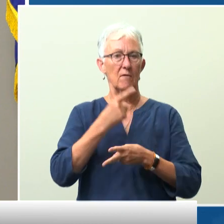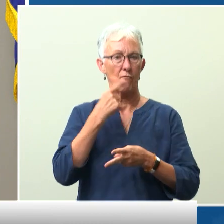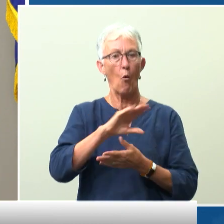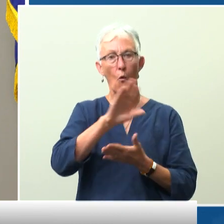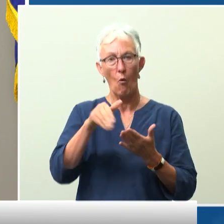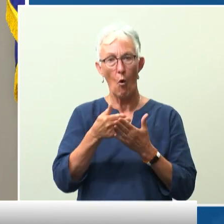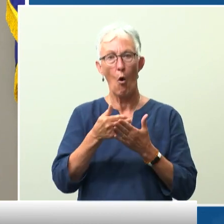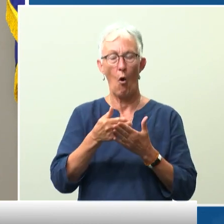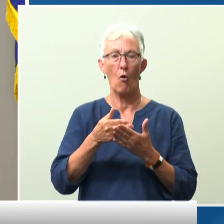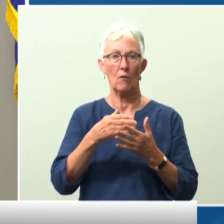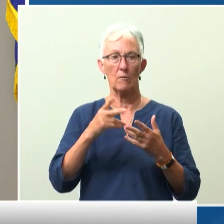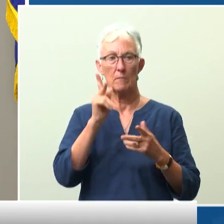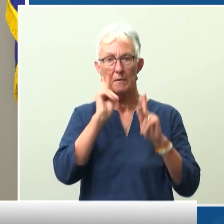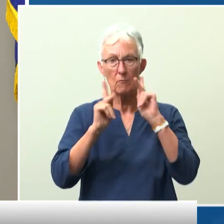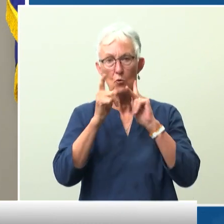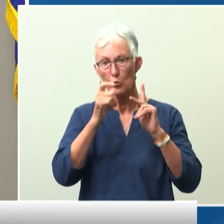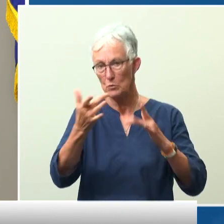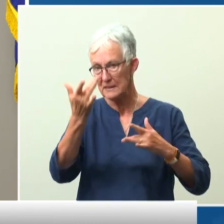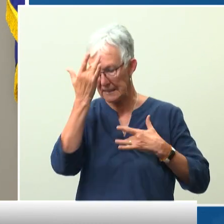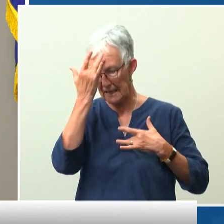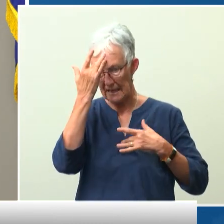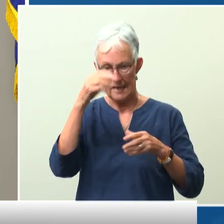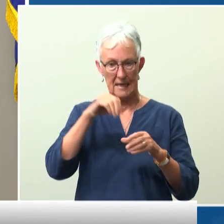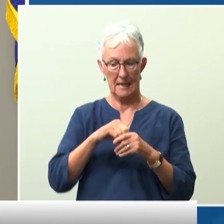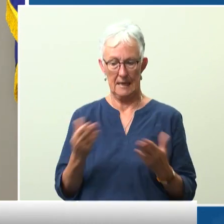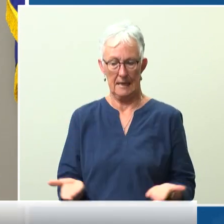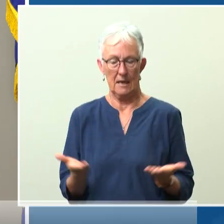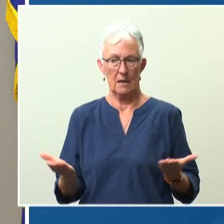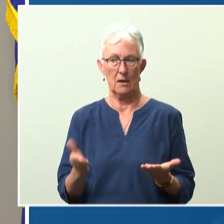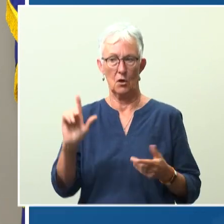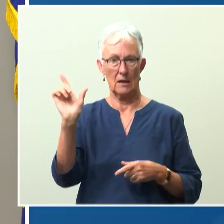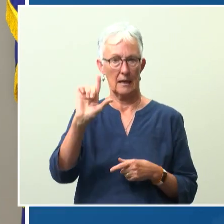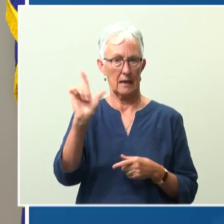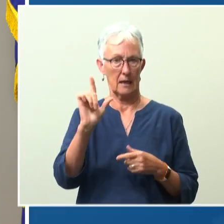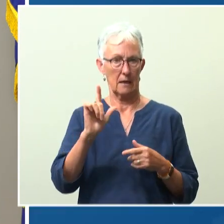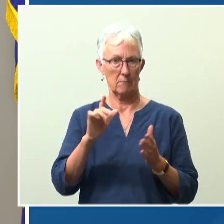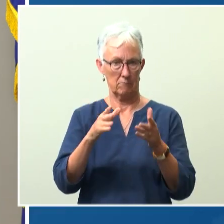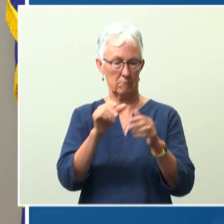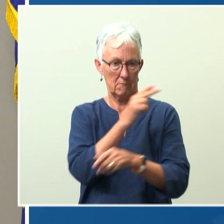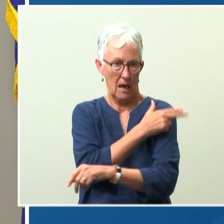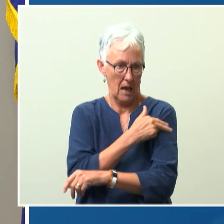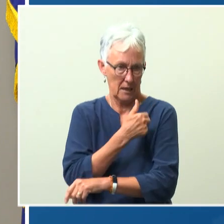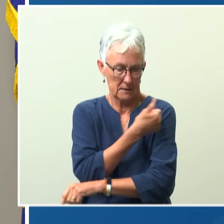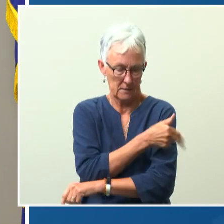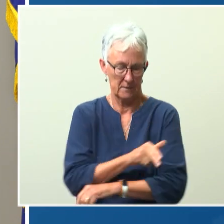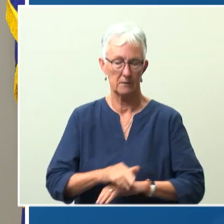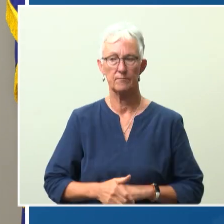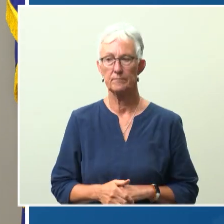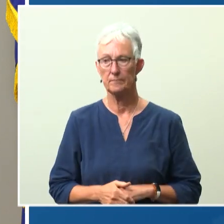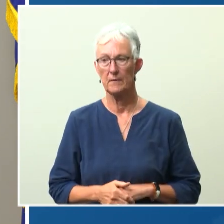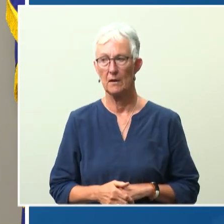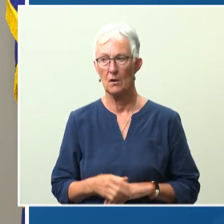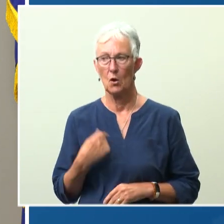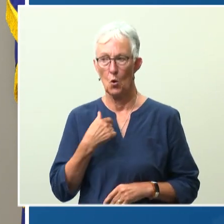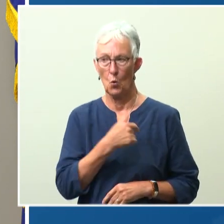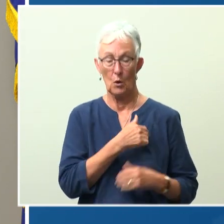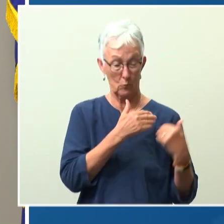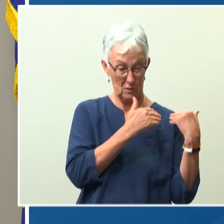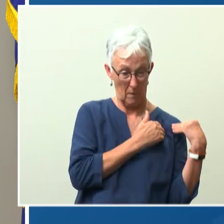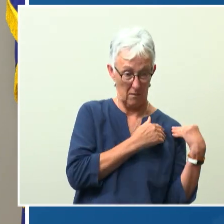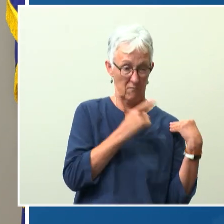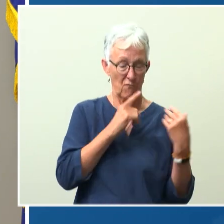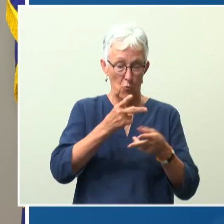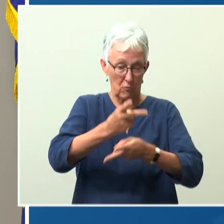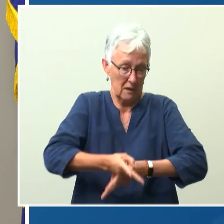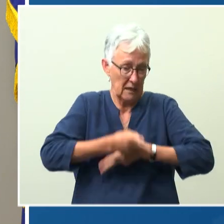As critical care specialists, we have the honor and privilege of taking care of some of the sickest patients in our local hospitals.